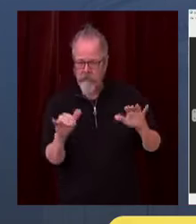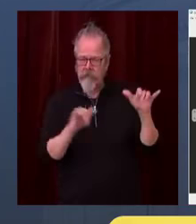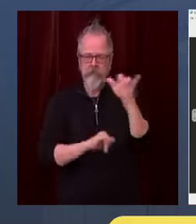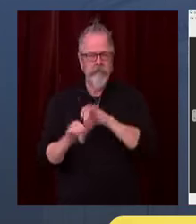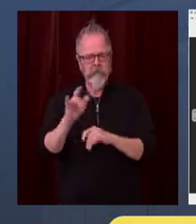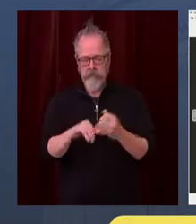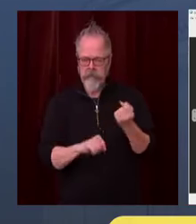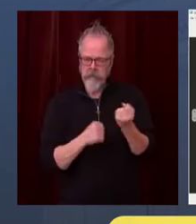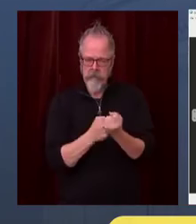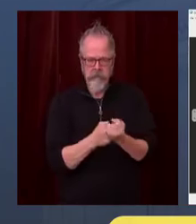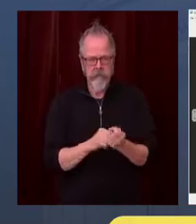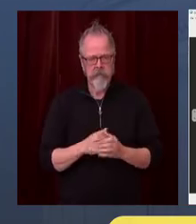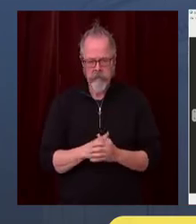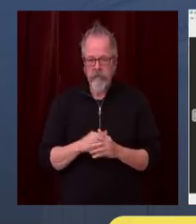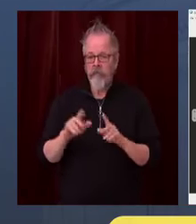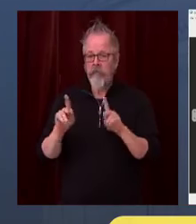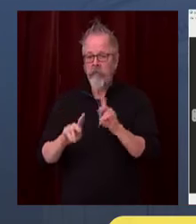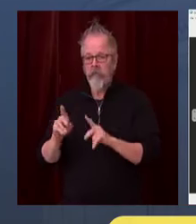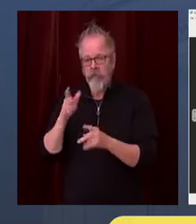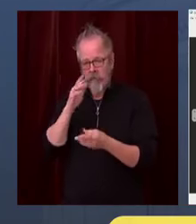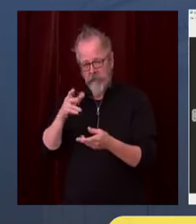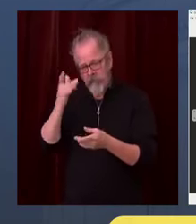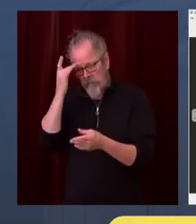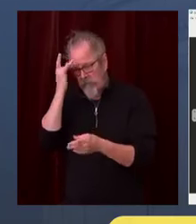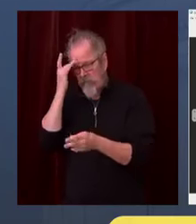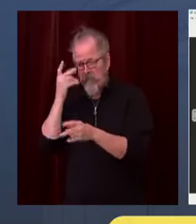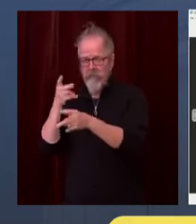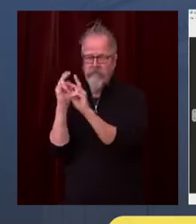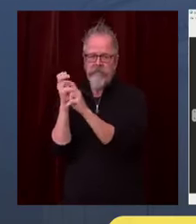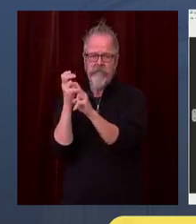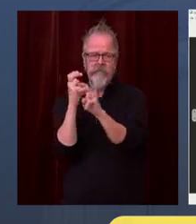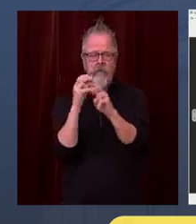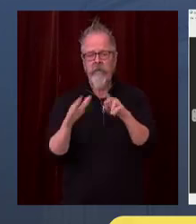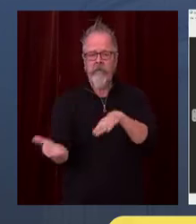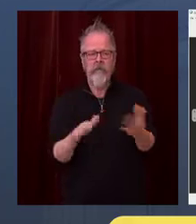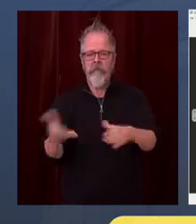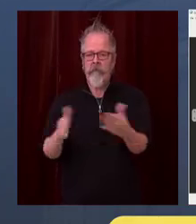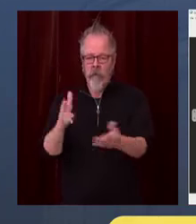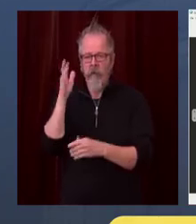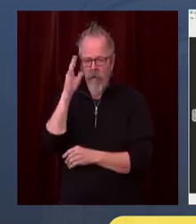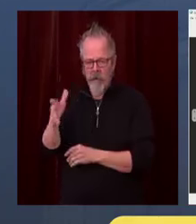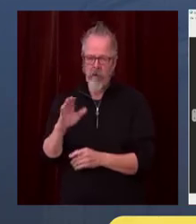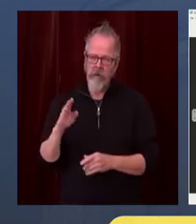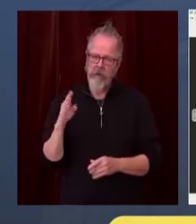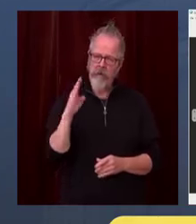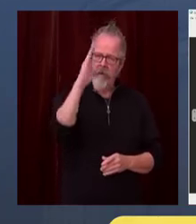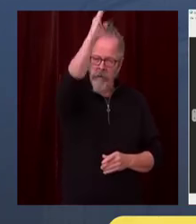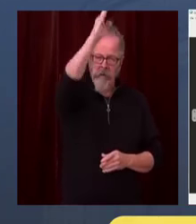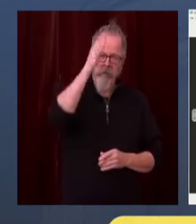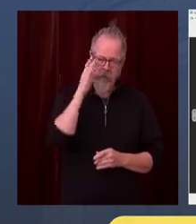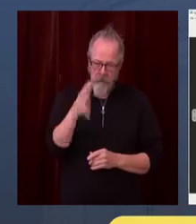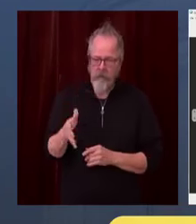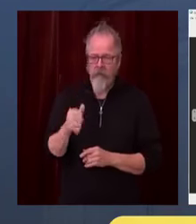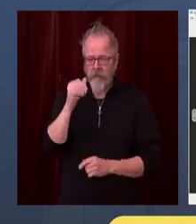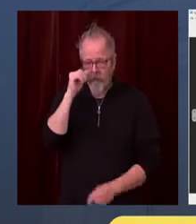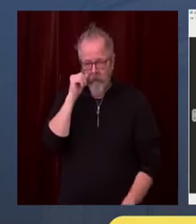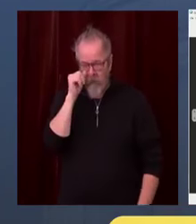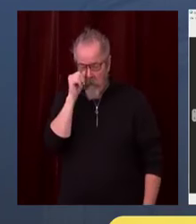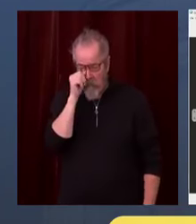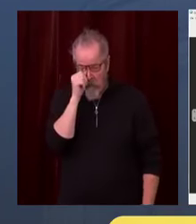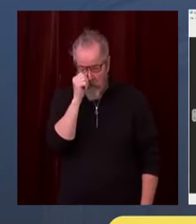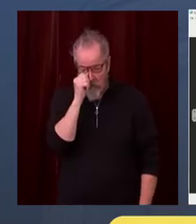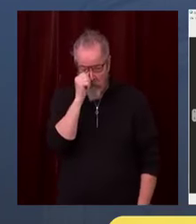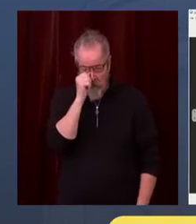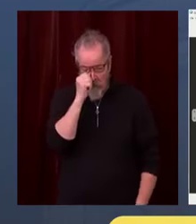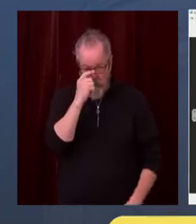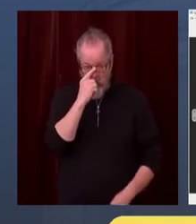We now have new record daily numbers that have surpassed anything or equal